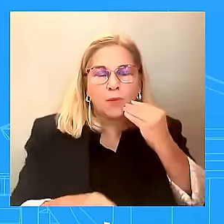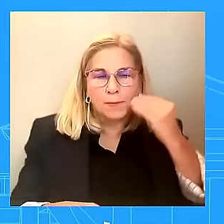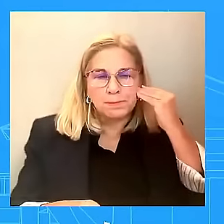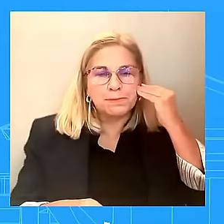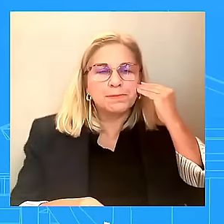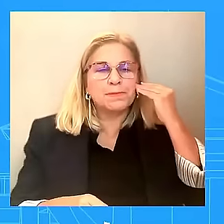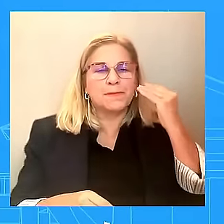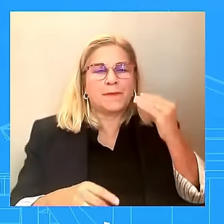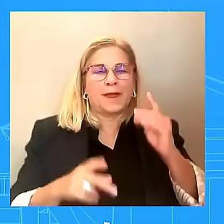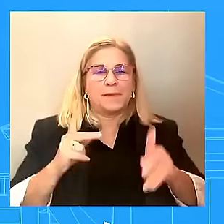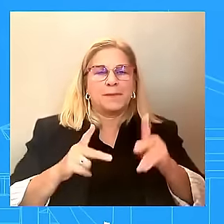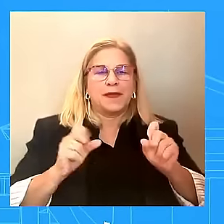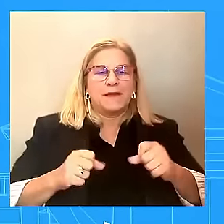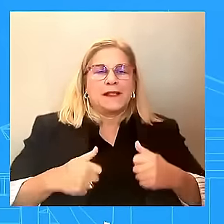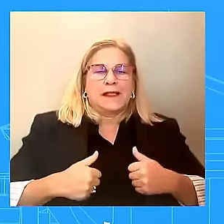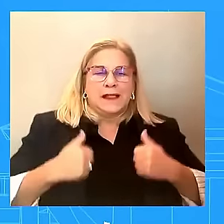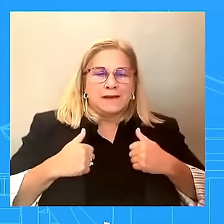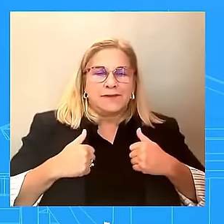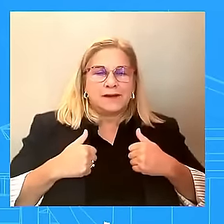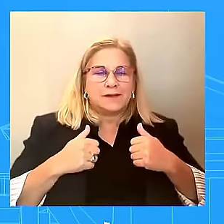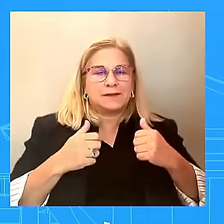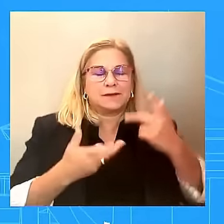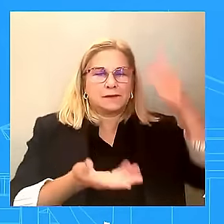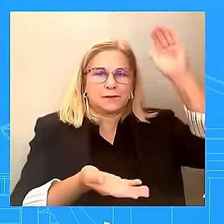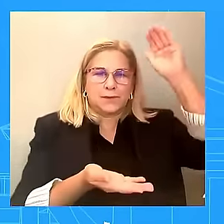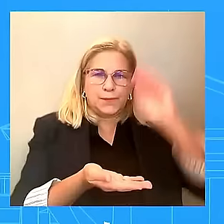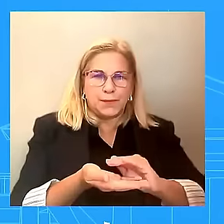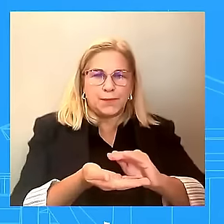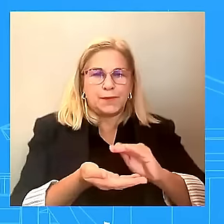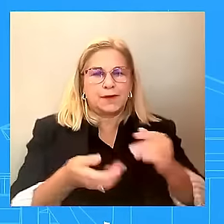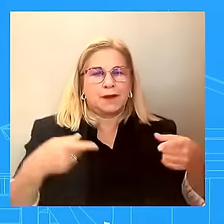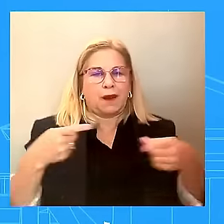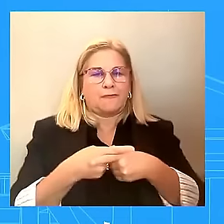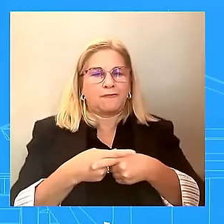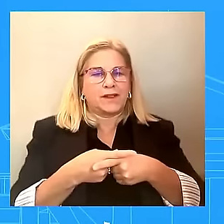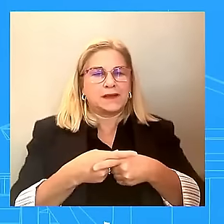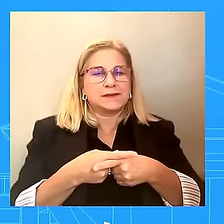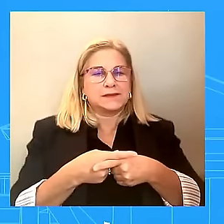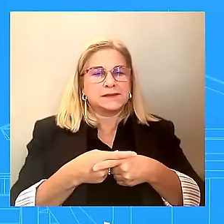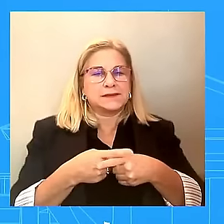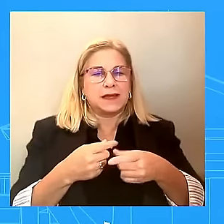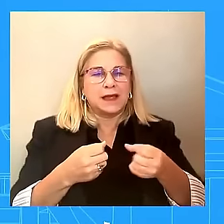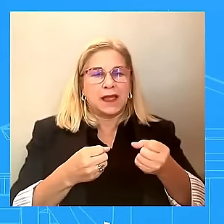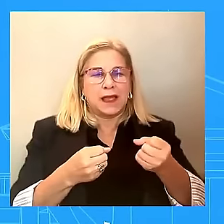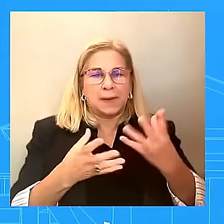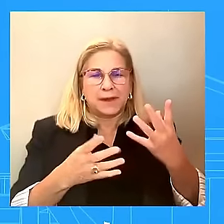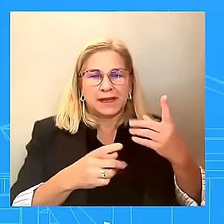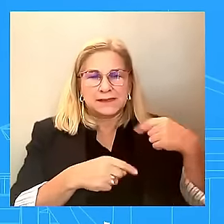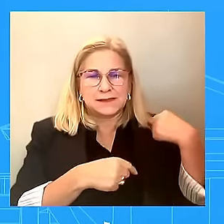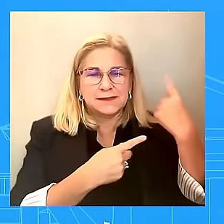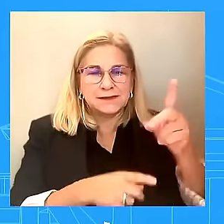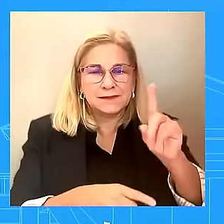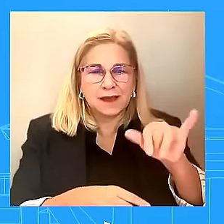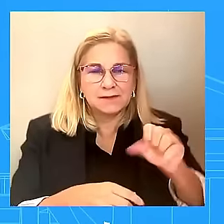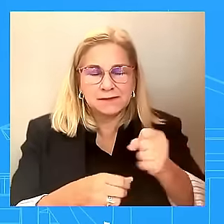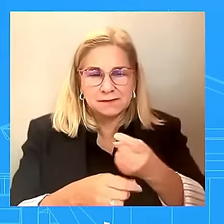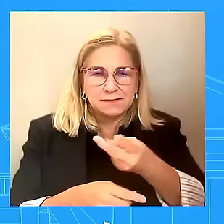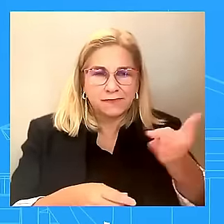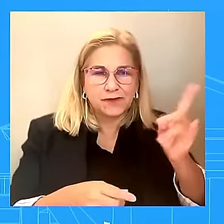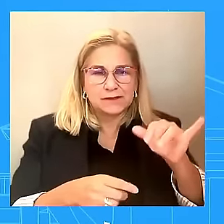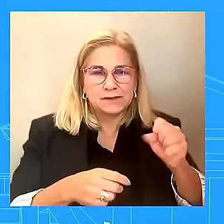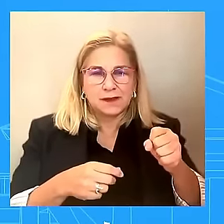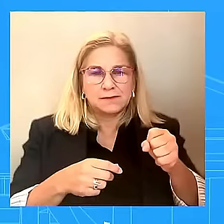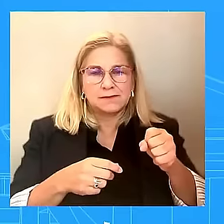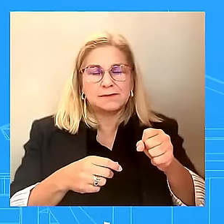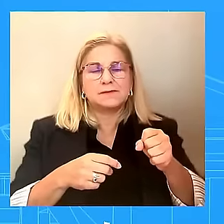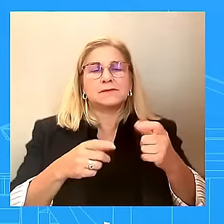a 20-day ceasefire. Those discussions continue. It was something that we laid out, right? It was a plan that we laid out. And